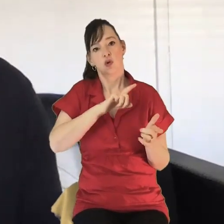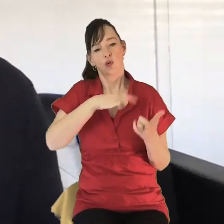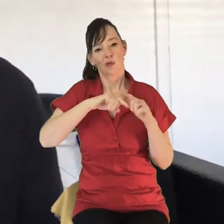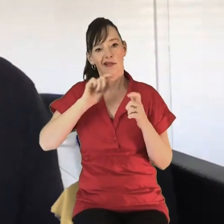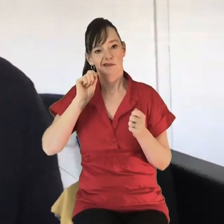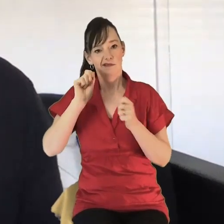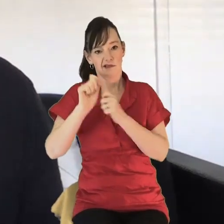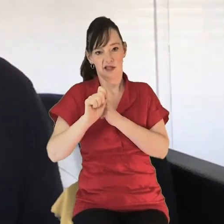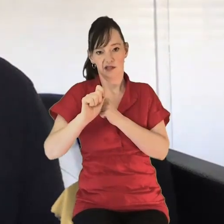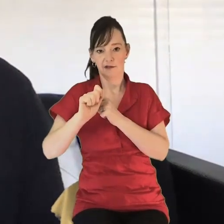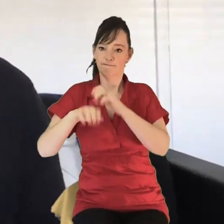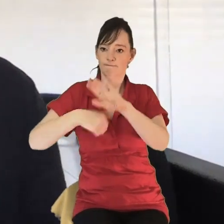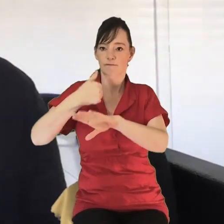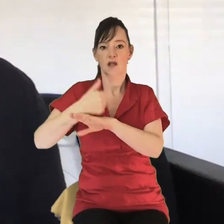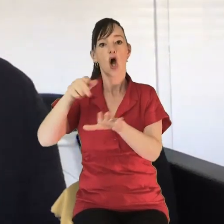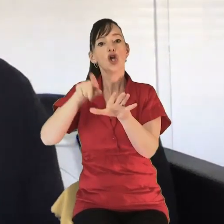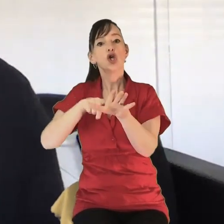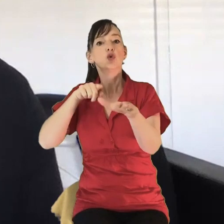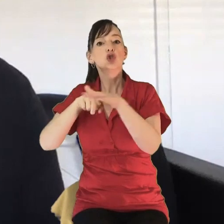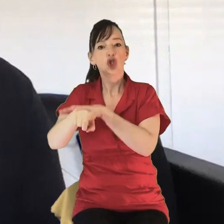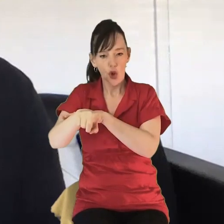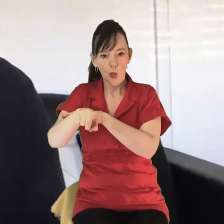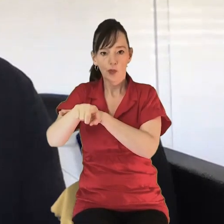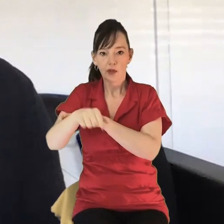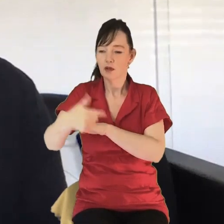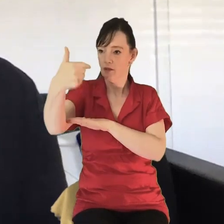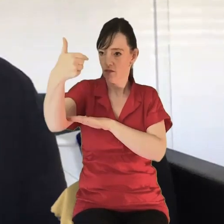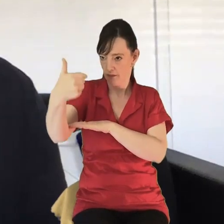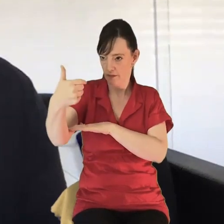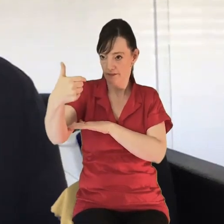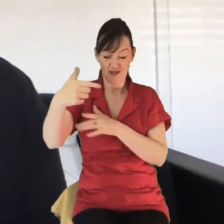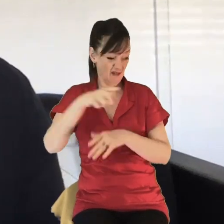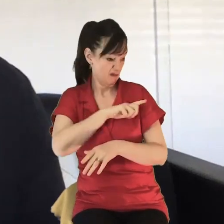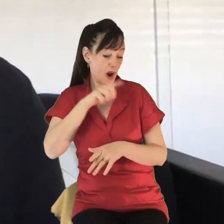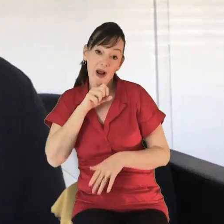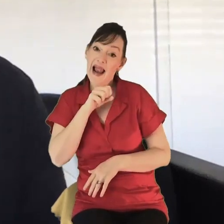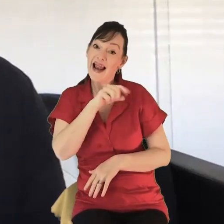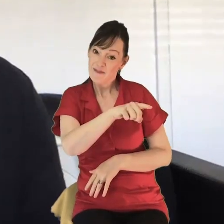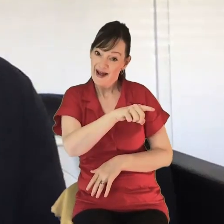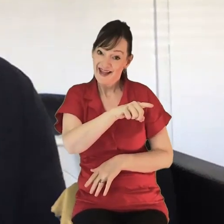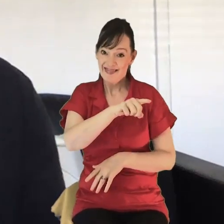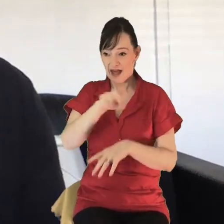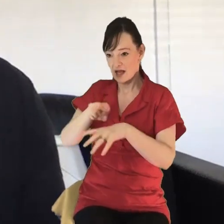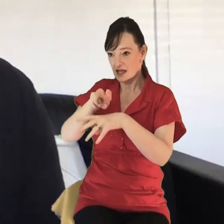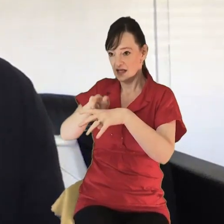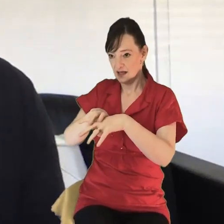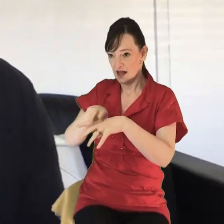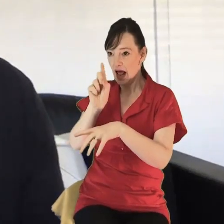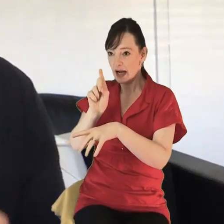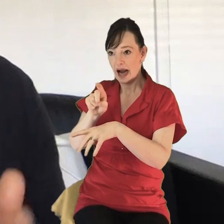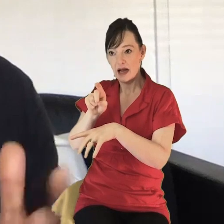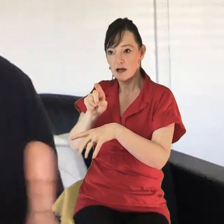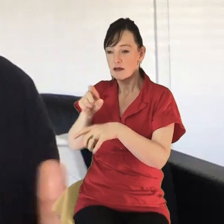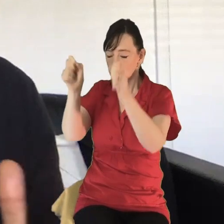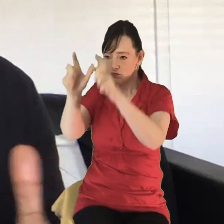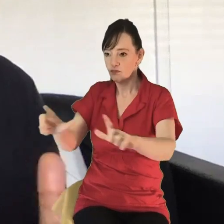make it easier to access. So they just click on one link and then it's there, they can see it. That had its detractions because it meant that there